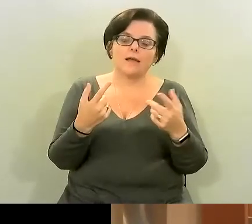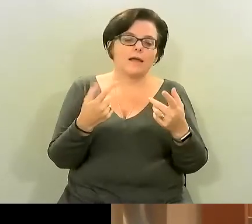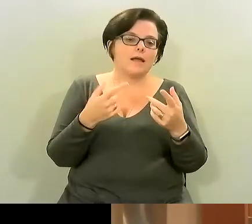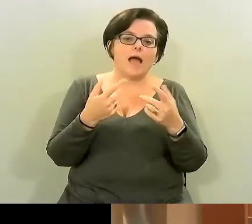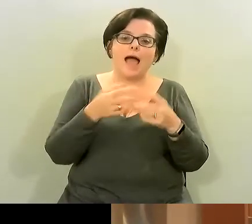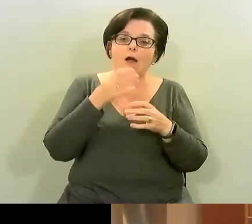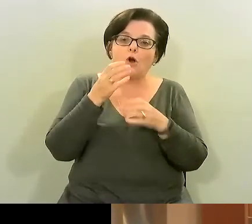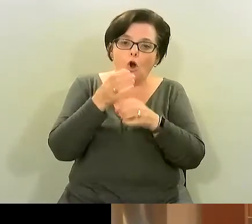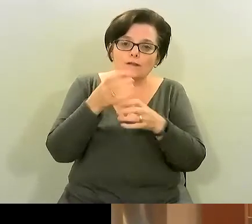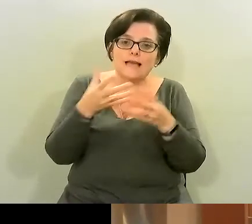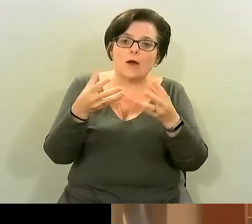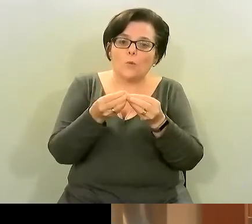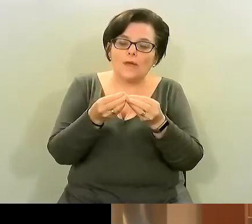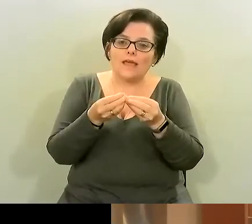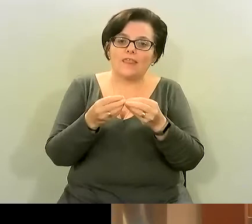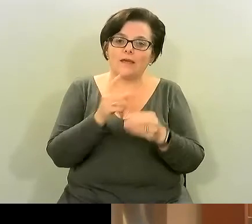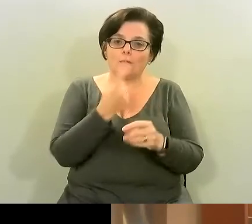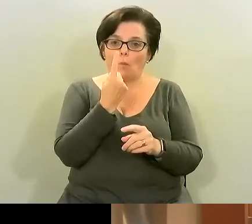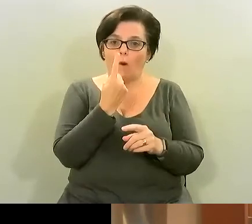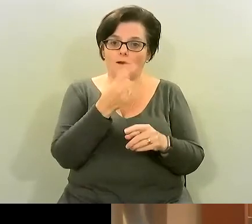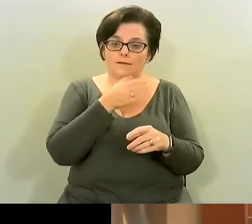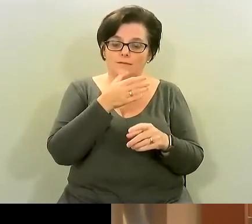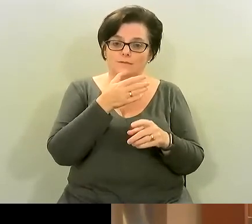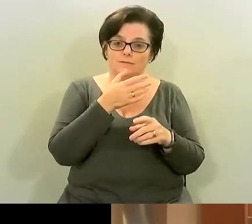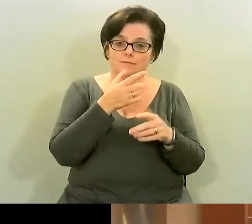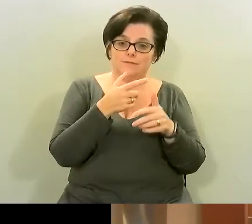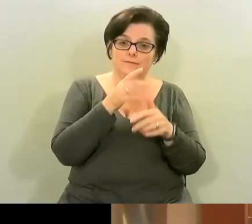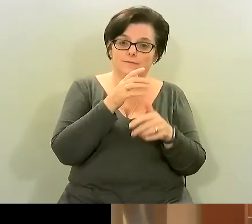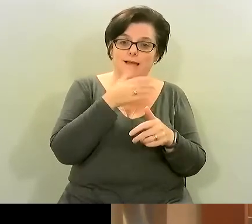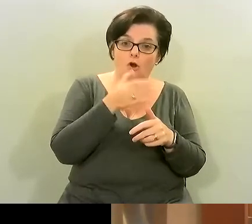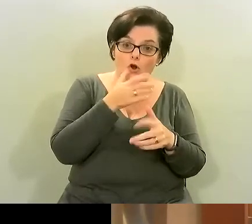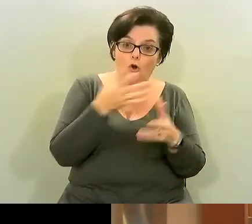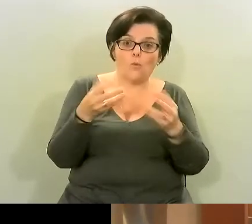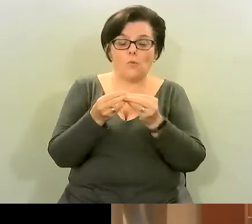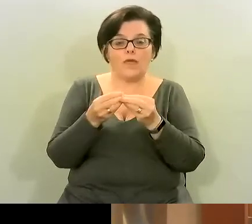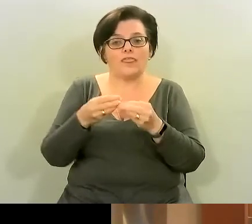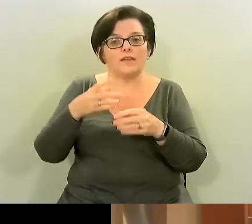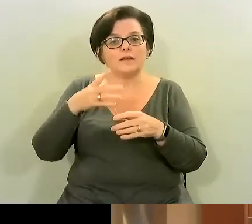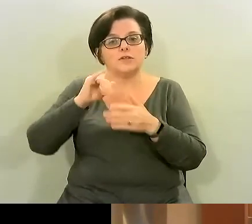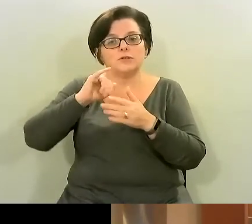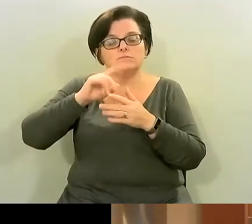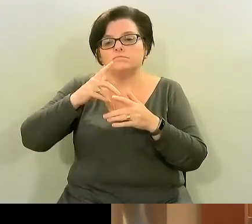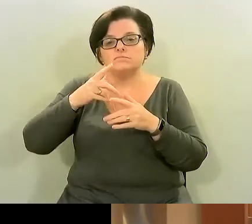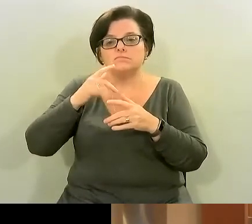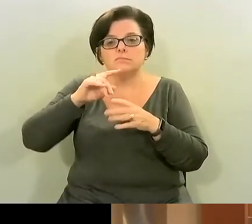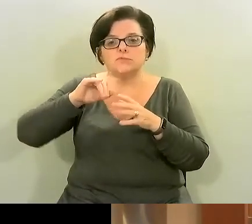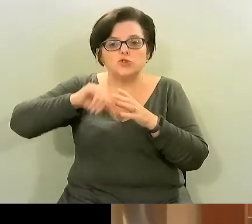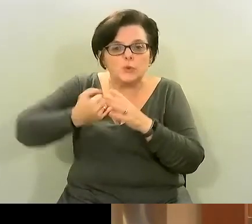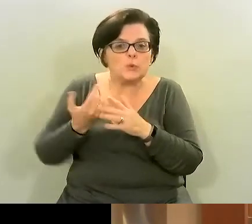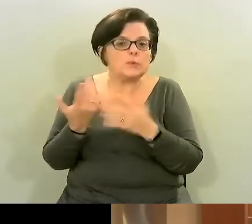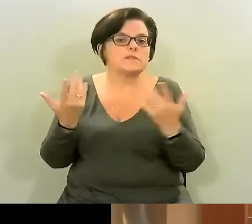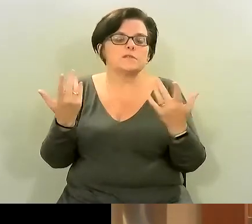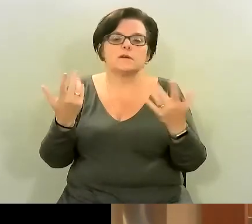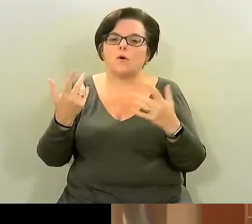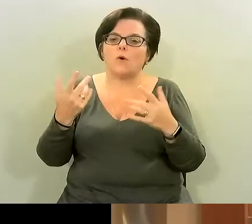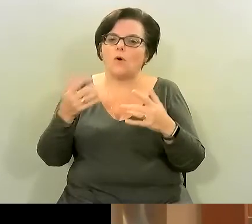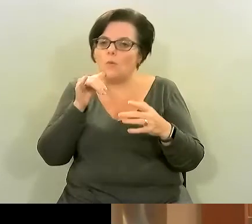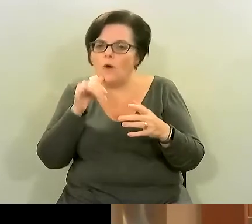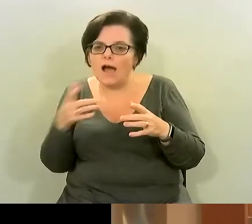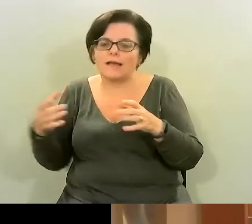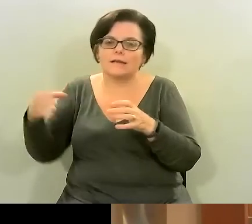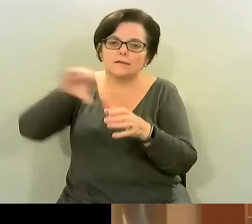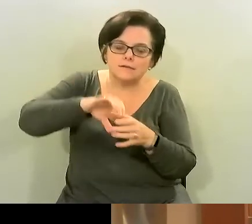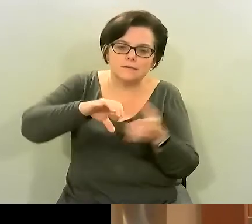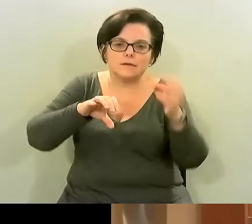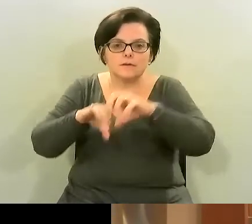lemon or lime uh in an actual um juice you know squeezed into the fruit versus a store-bought orange juice